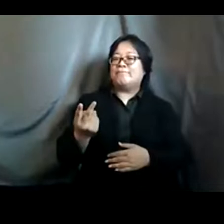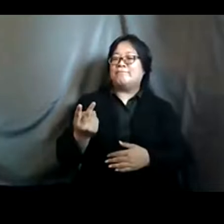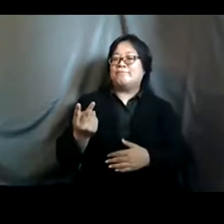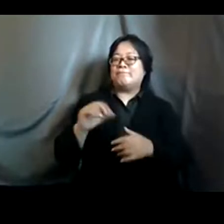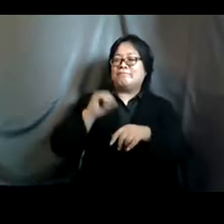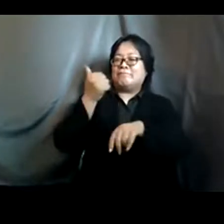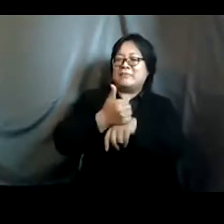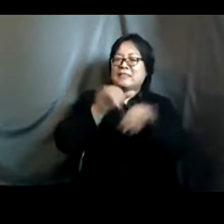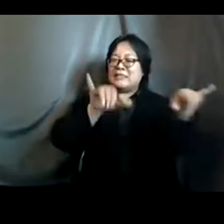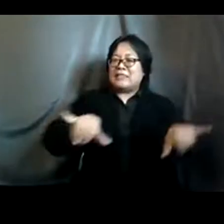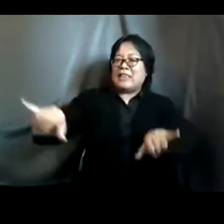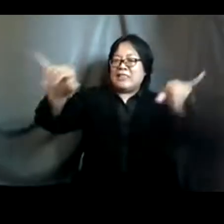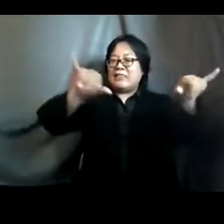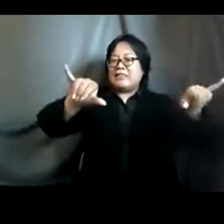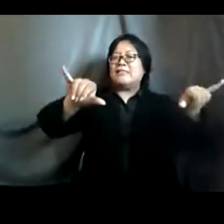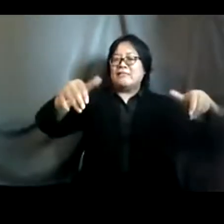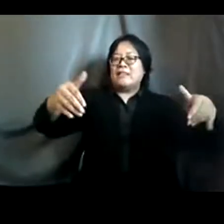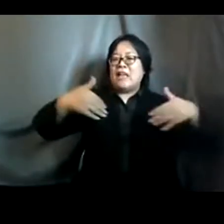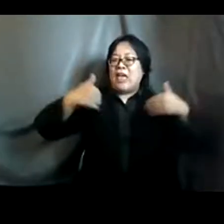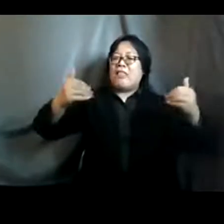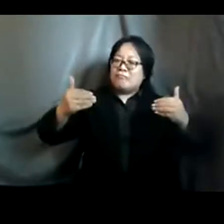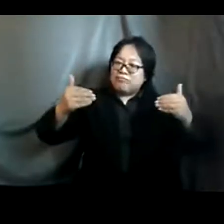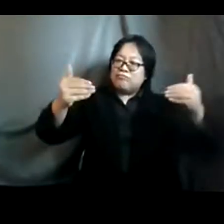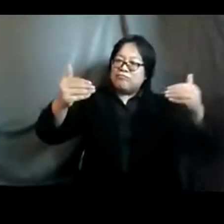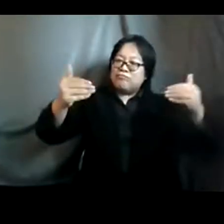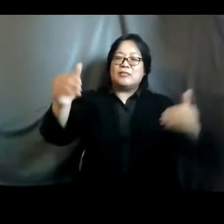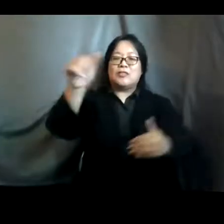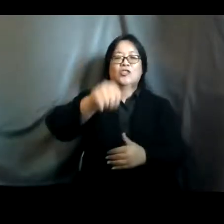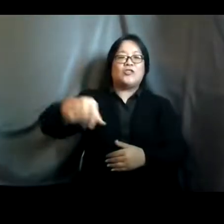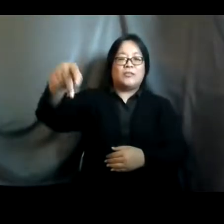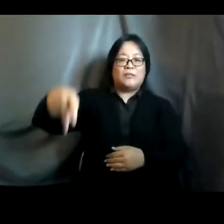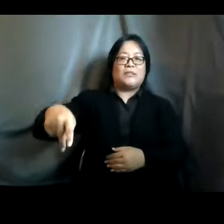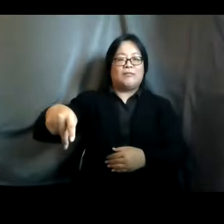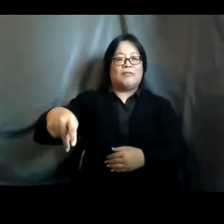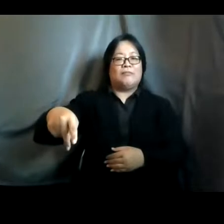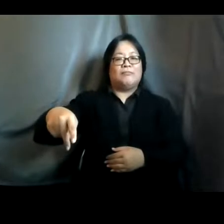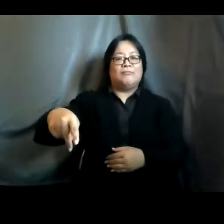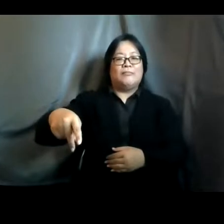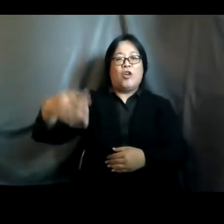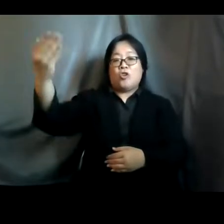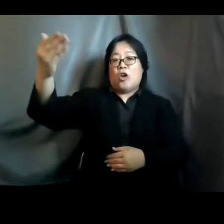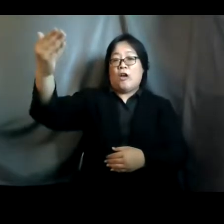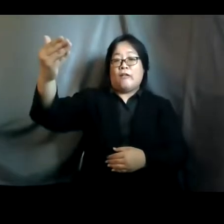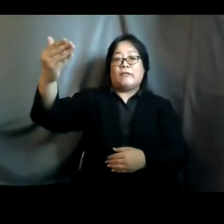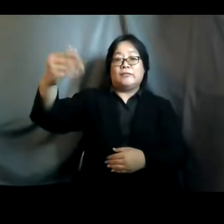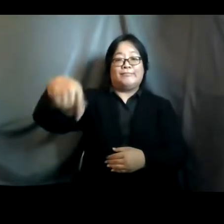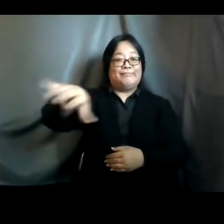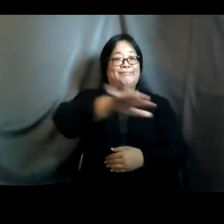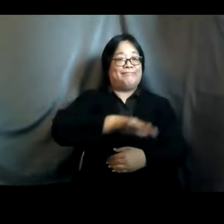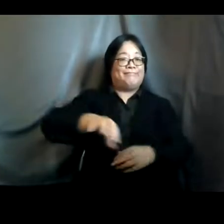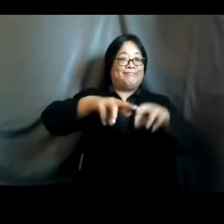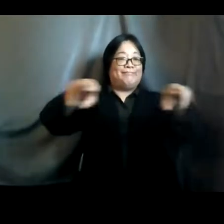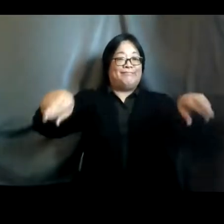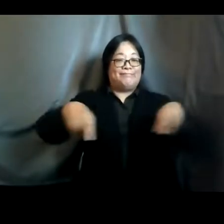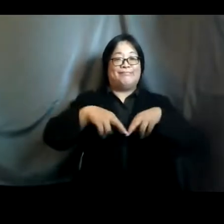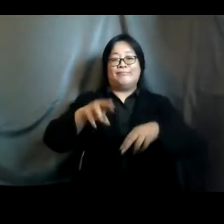standard or helping advance uh you know the asia pacific uh population conference uh which was held in the region a midterm review